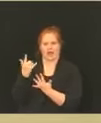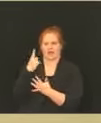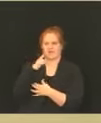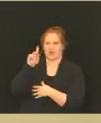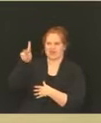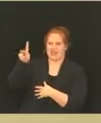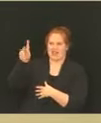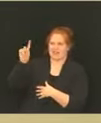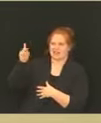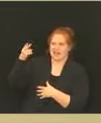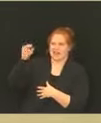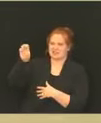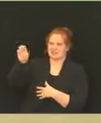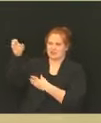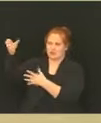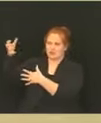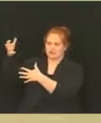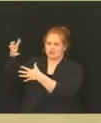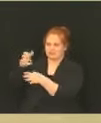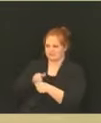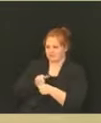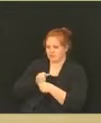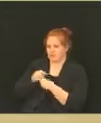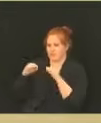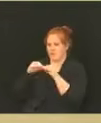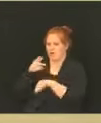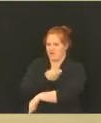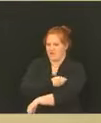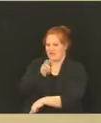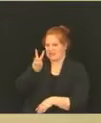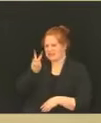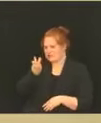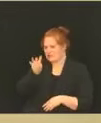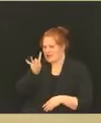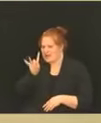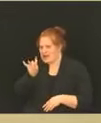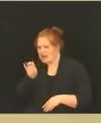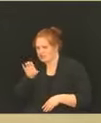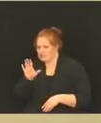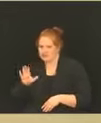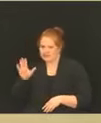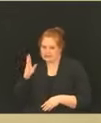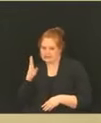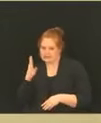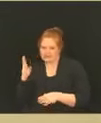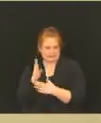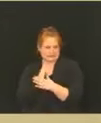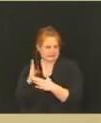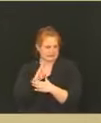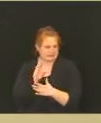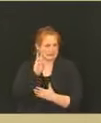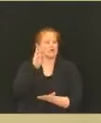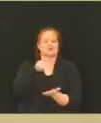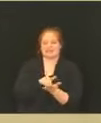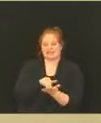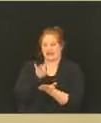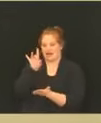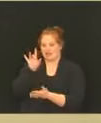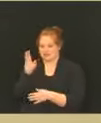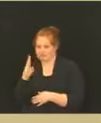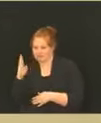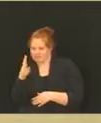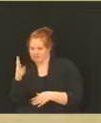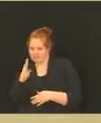I can't remember the exact number, something around 6,800 potentially coming in, which was going to be critical to you finishing up phase one.